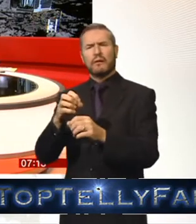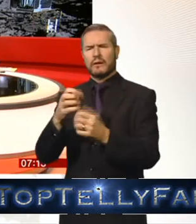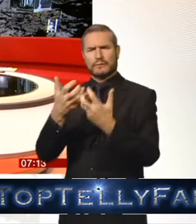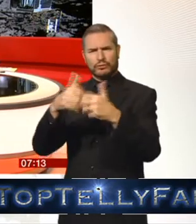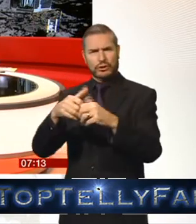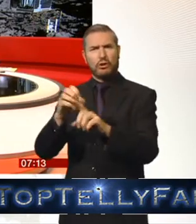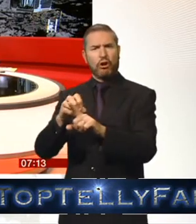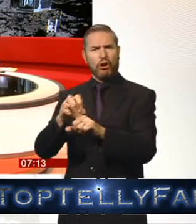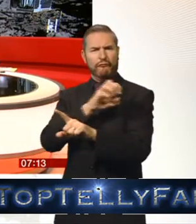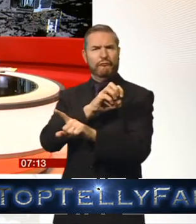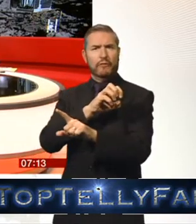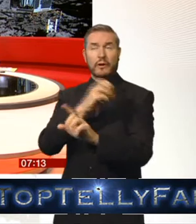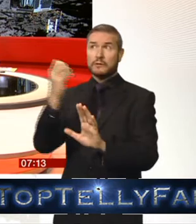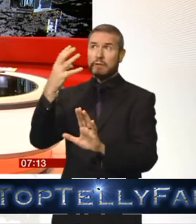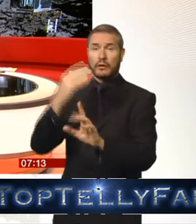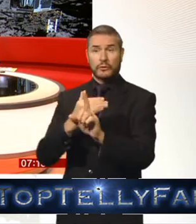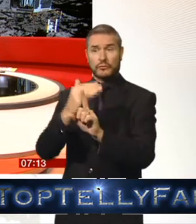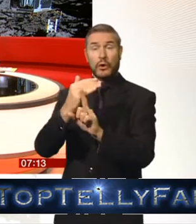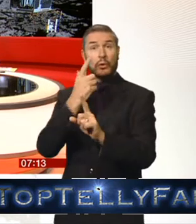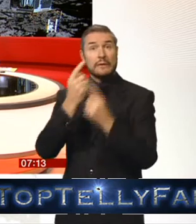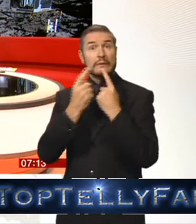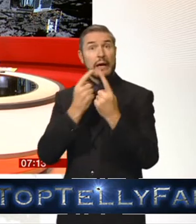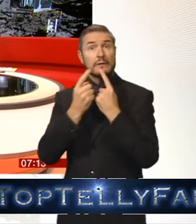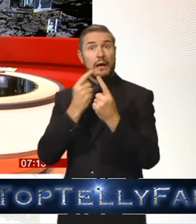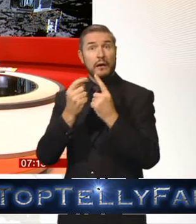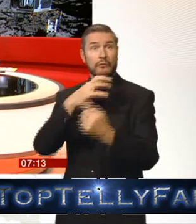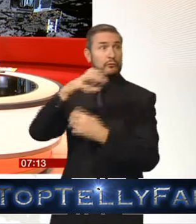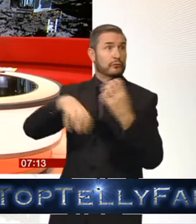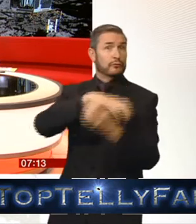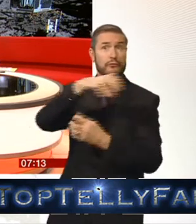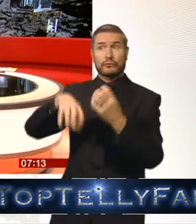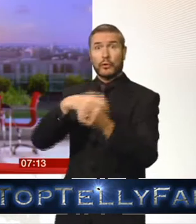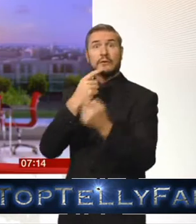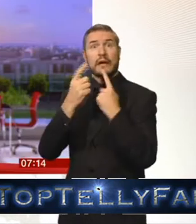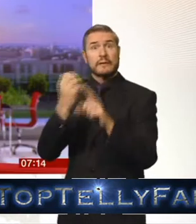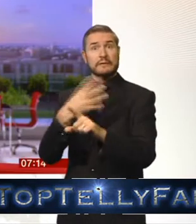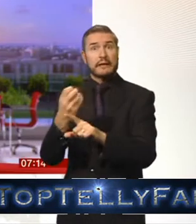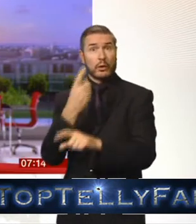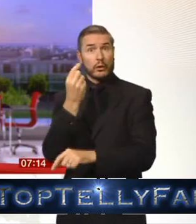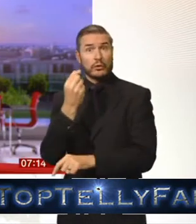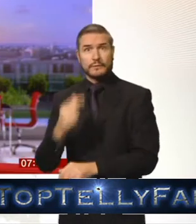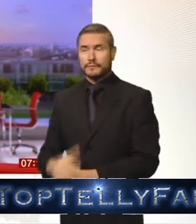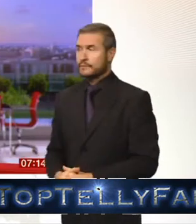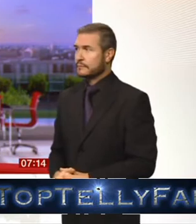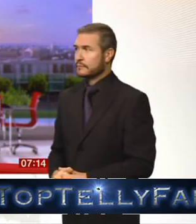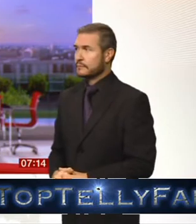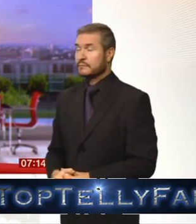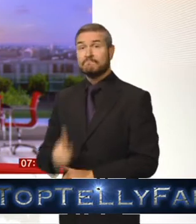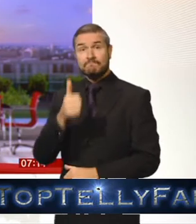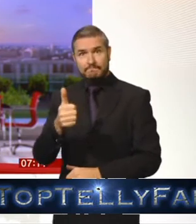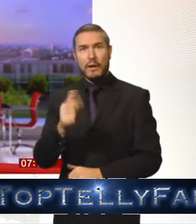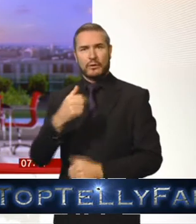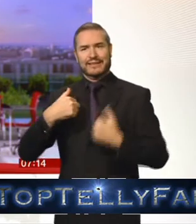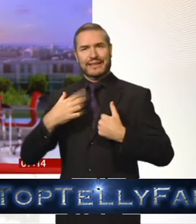enough sunlight could it send data from while it's floating in space it could but there'd be no one there to pick it up